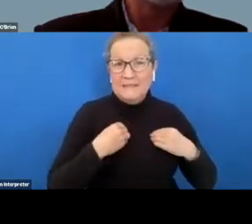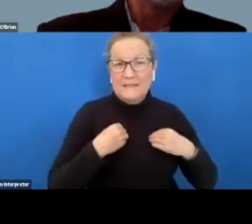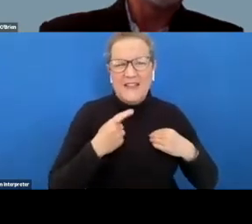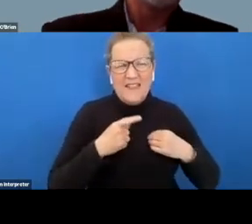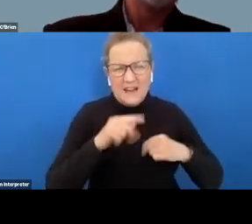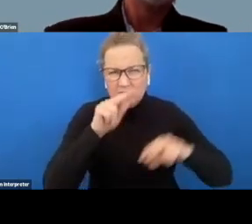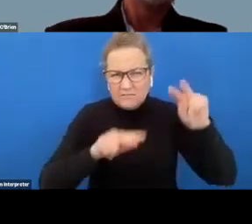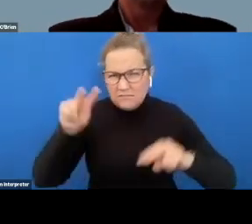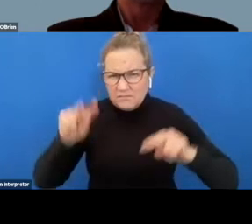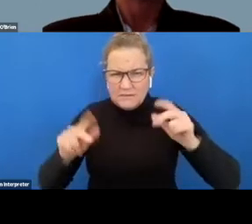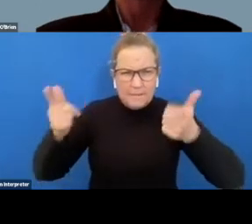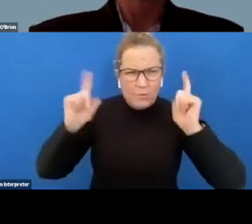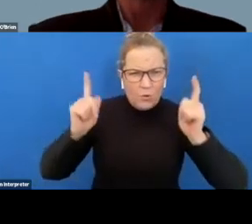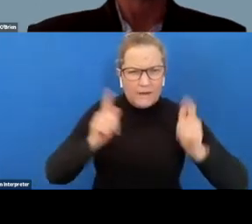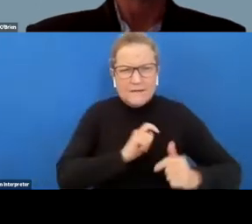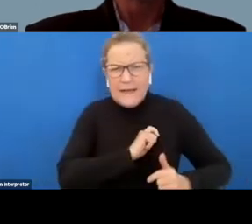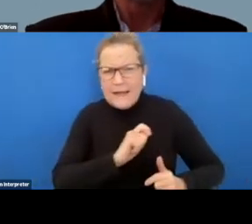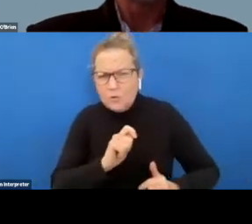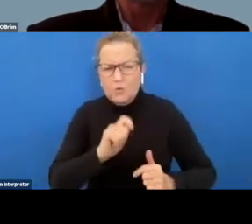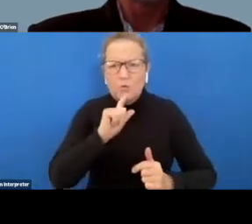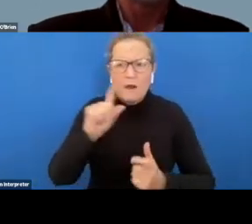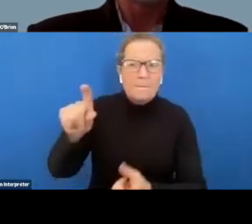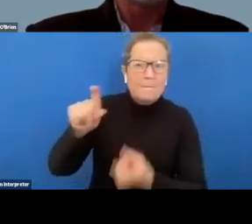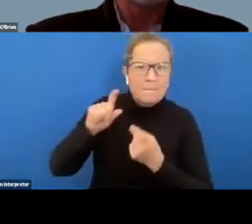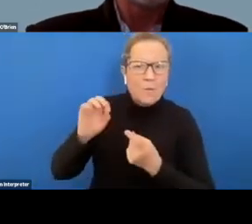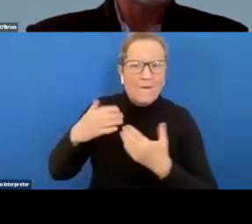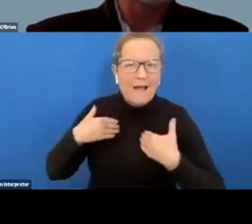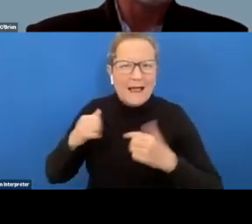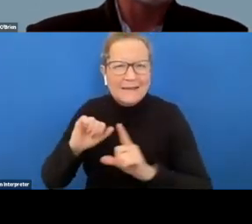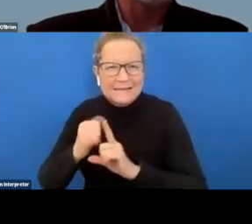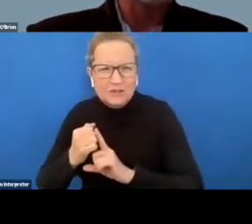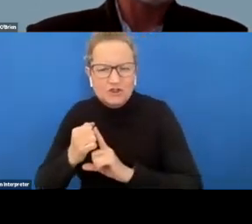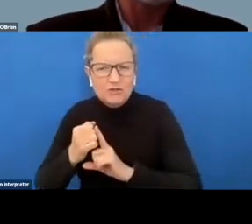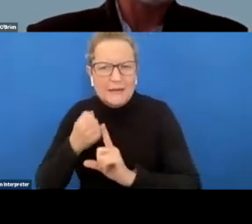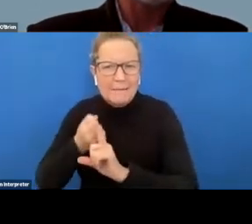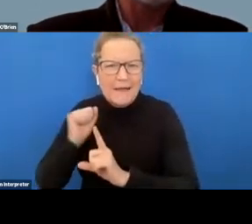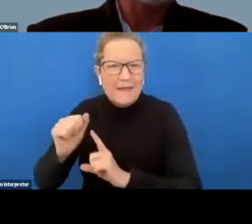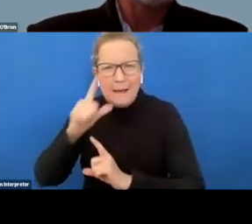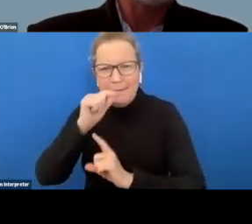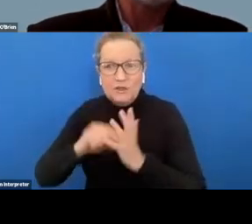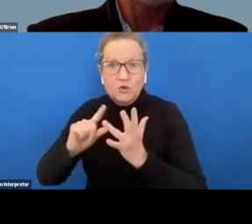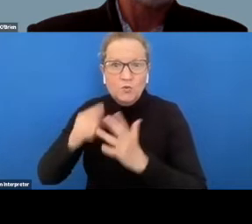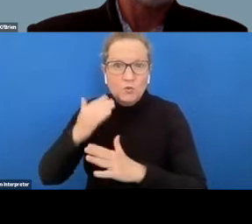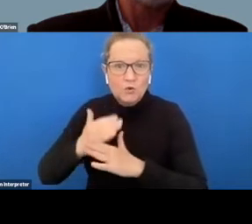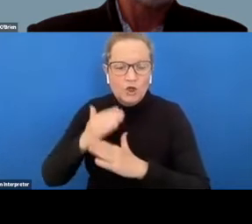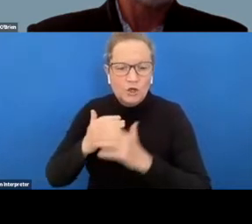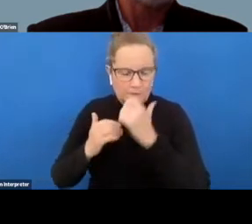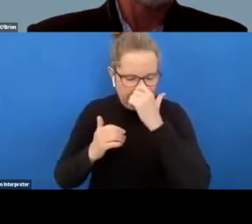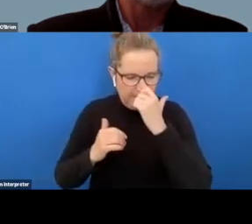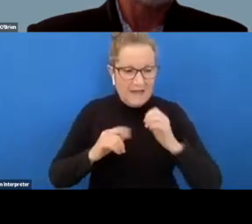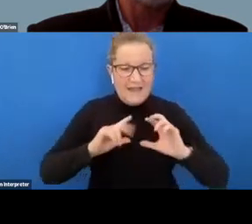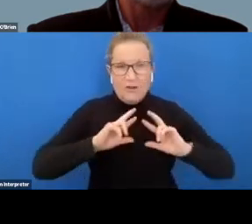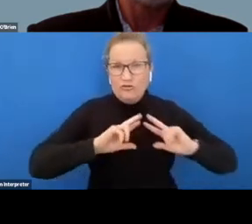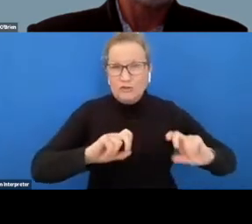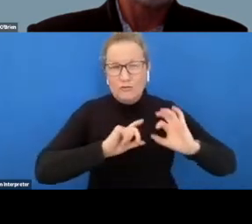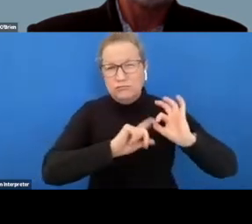attitudes and intentions towards hiring and retaining people with health conditions that impacted their ability to work um they surveyed almost two